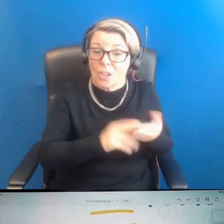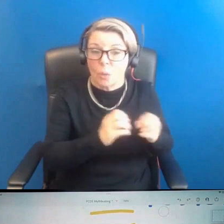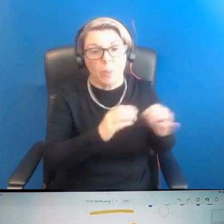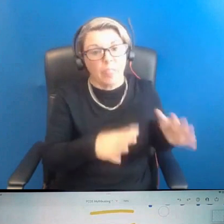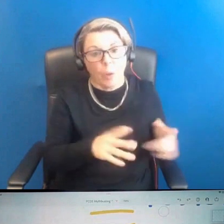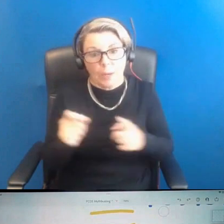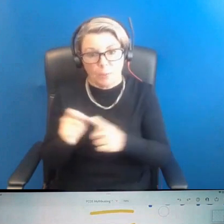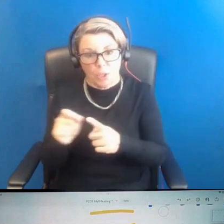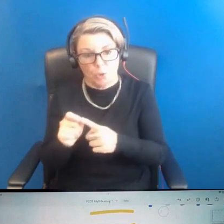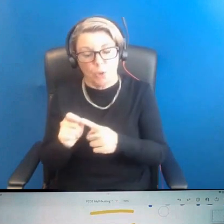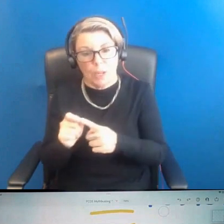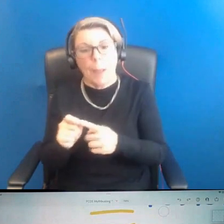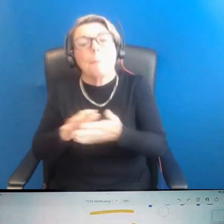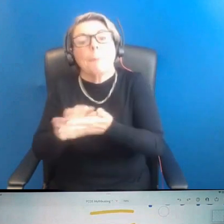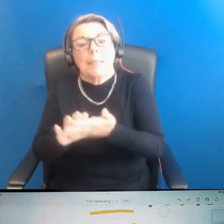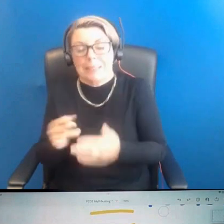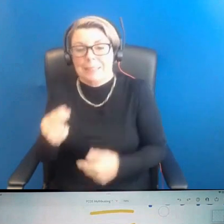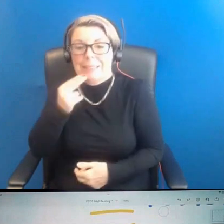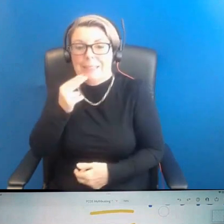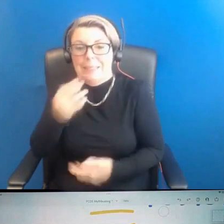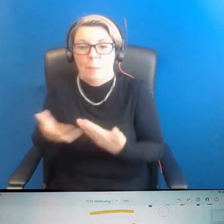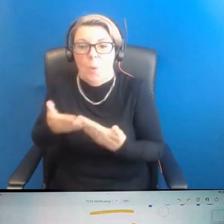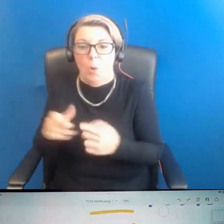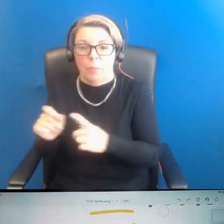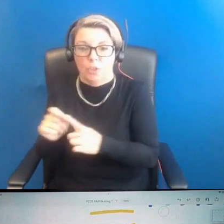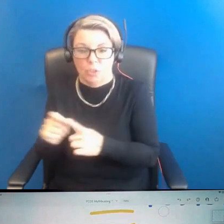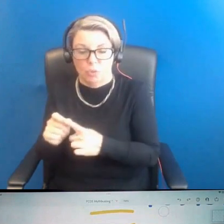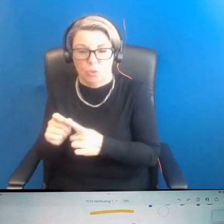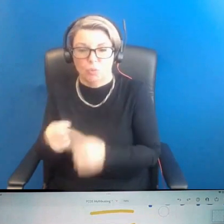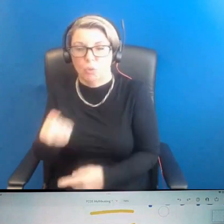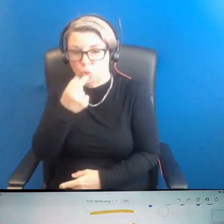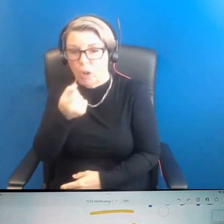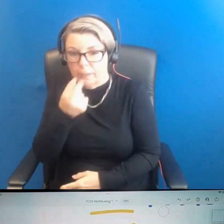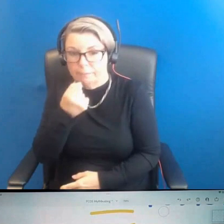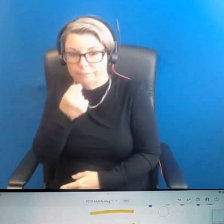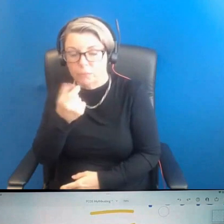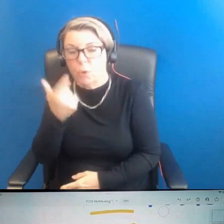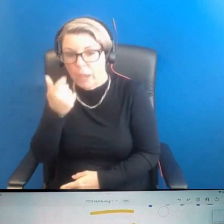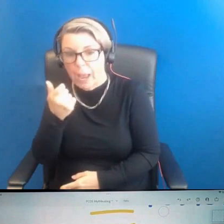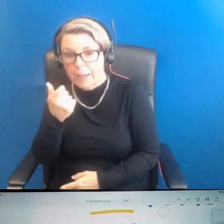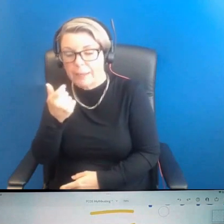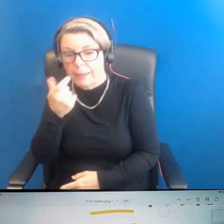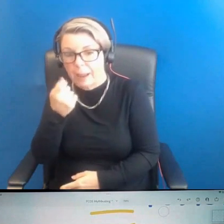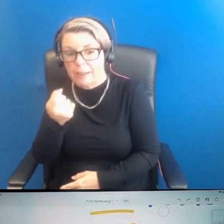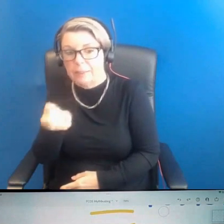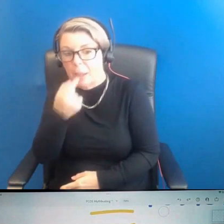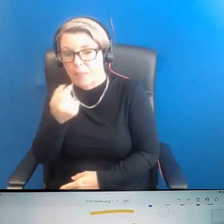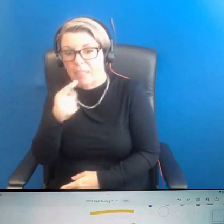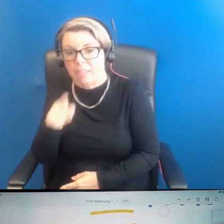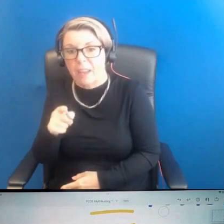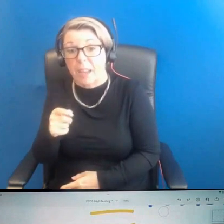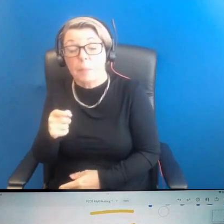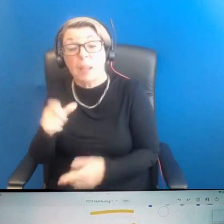progesterone, and you need to take progesterone as a drug with medication. That drug can be in the coil.